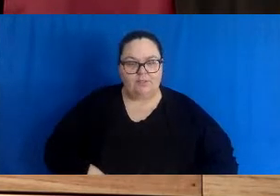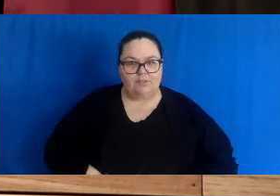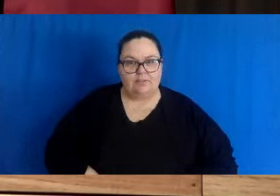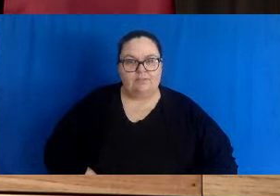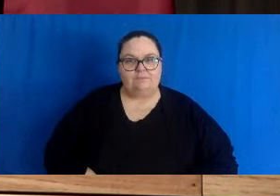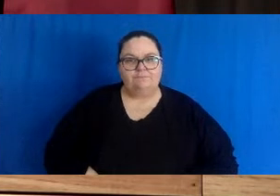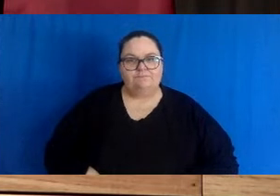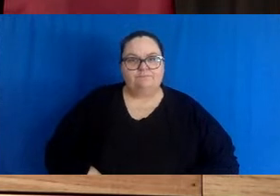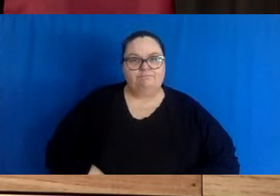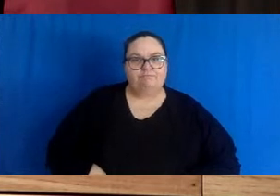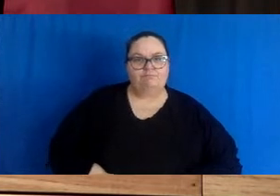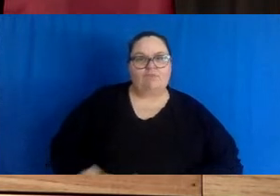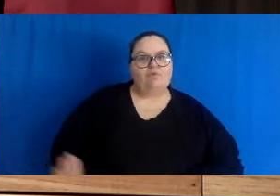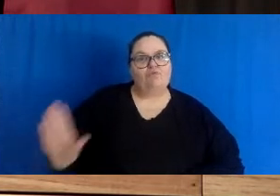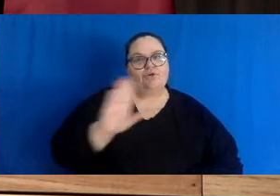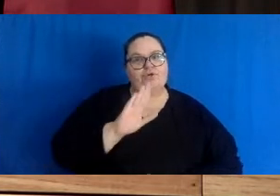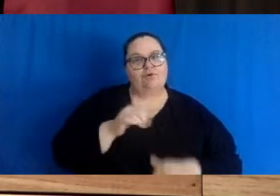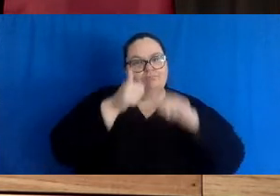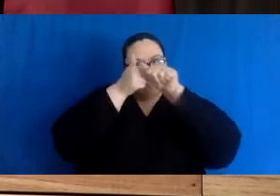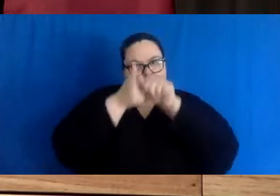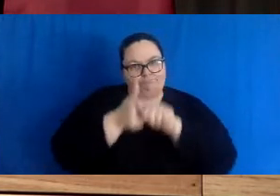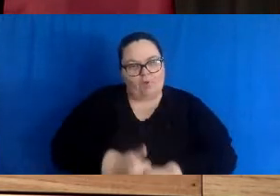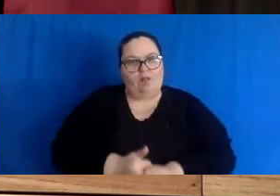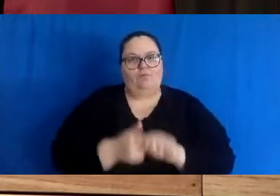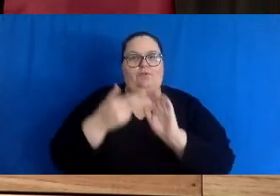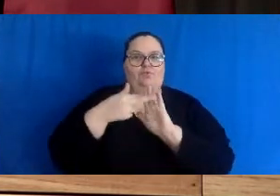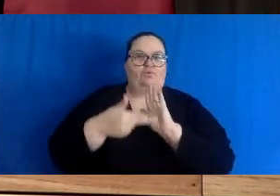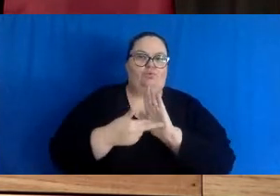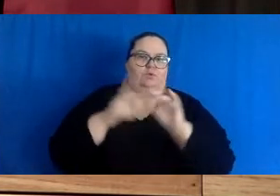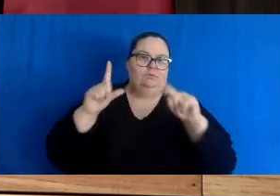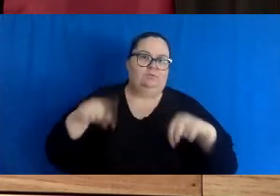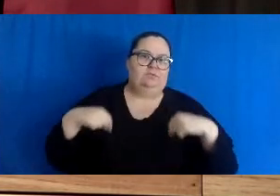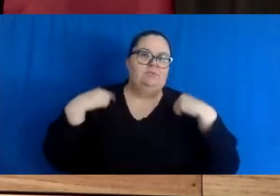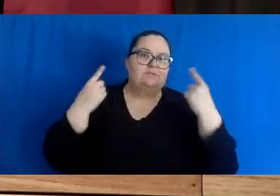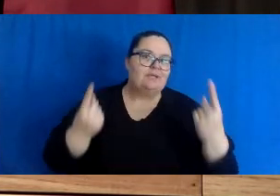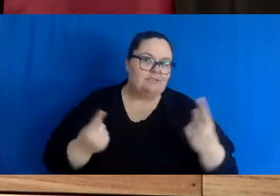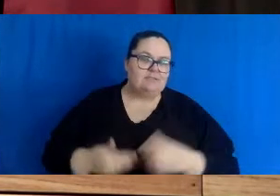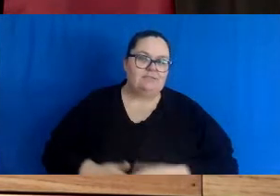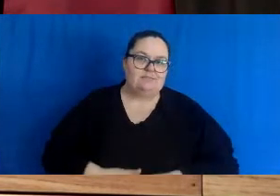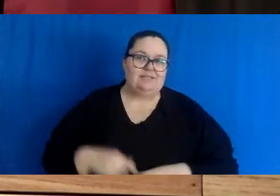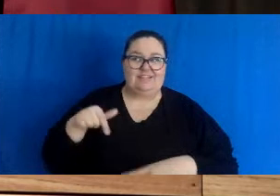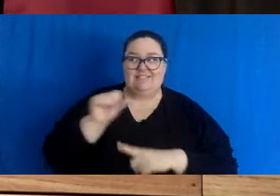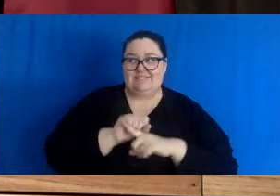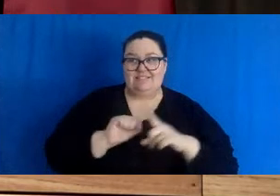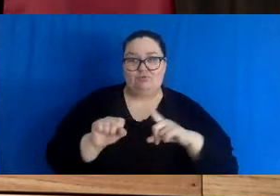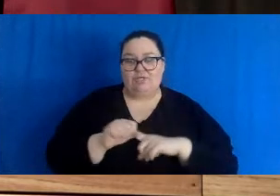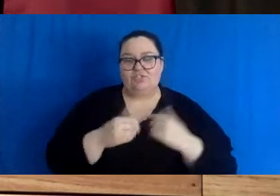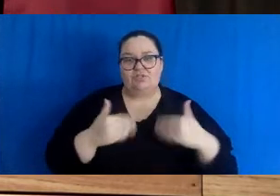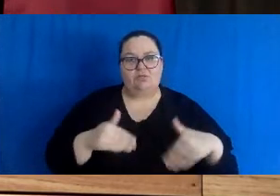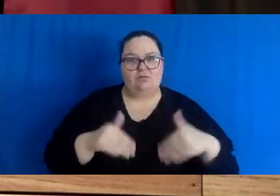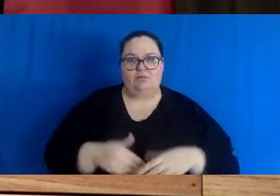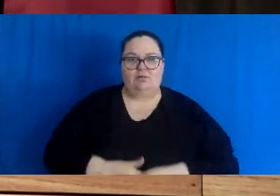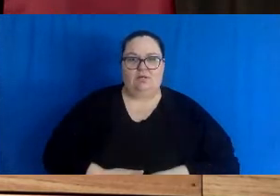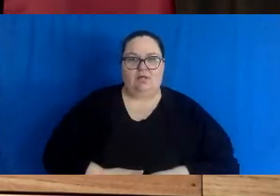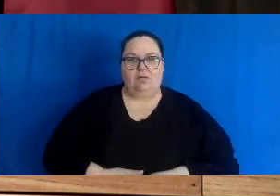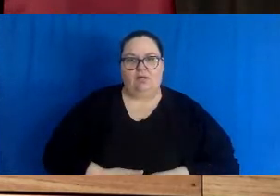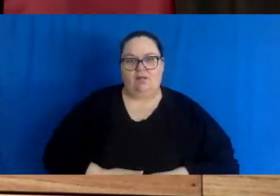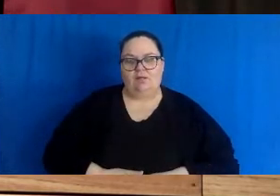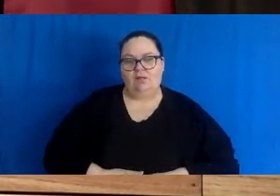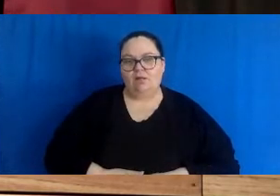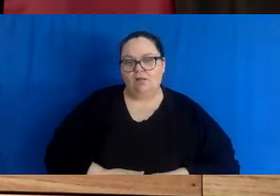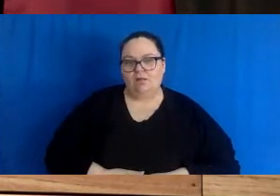for their collaboration during this crisis and I would like to underline the